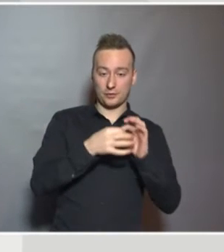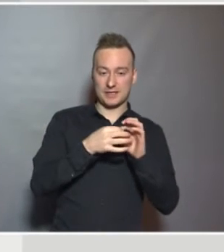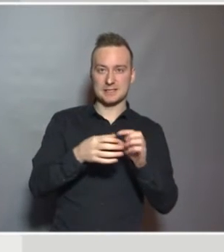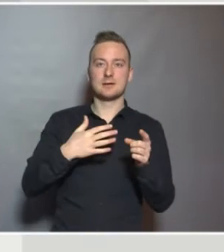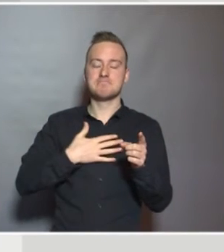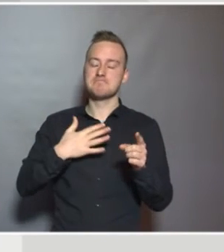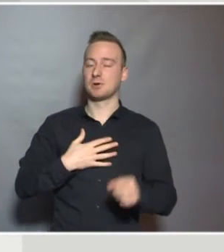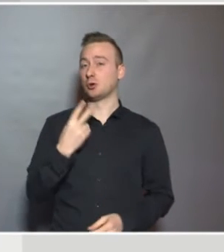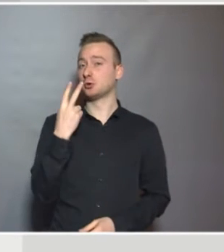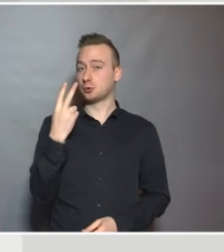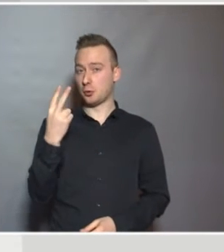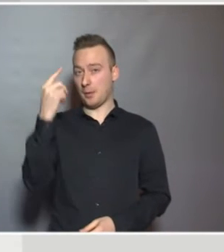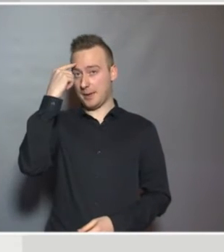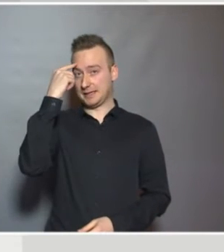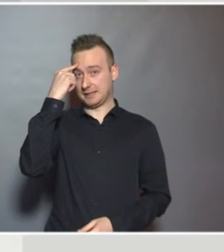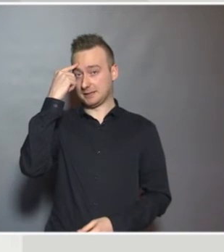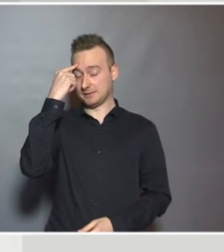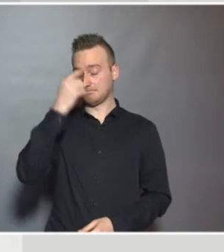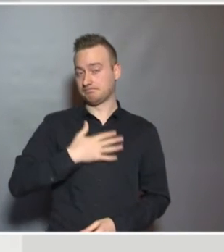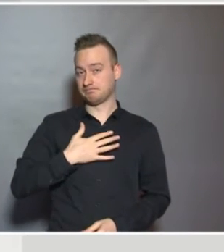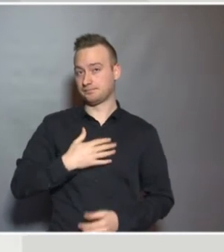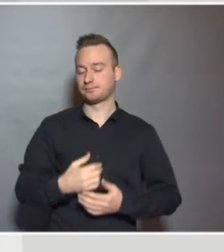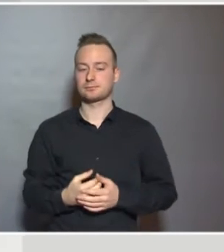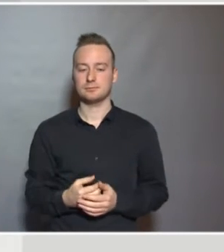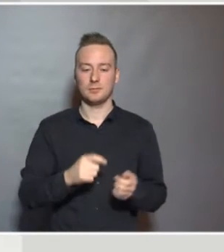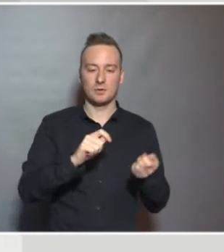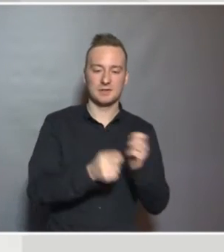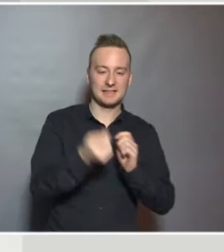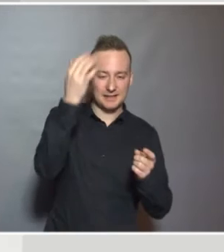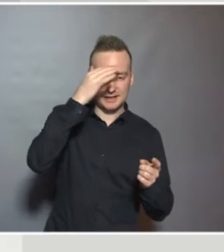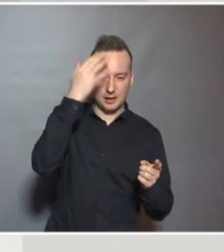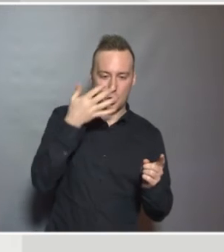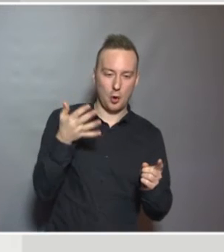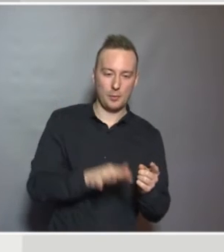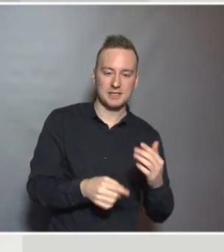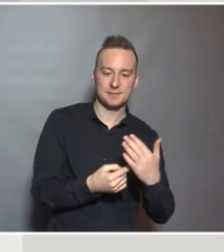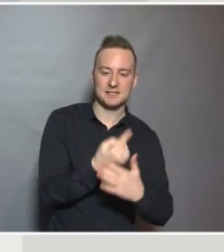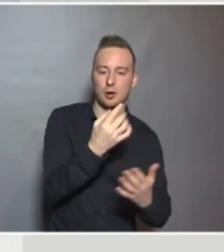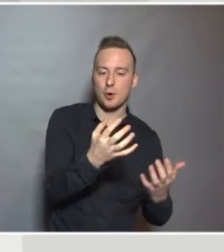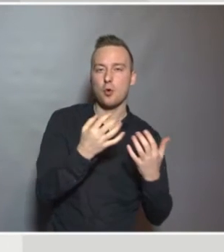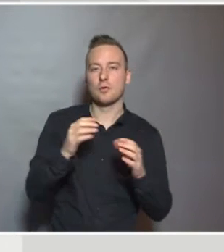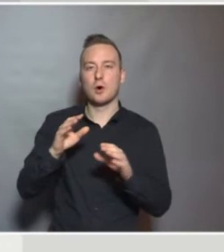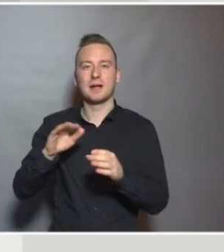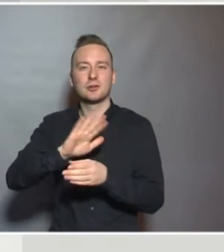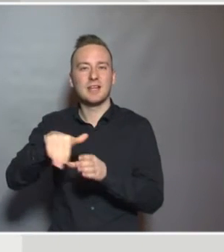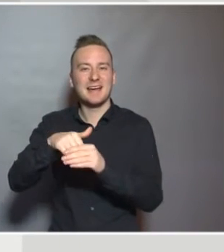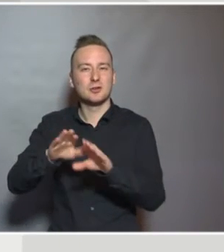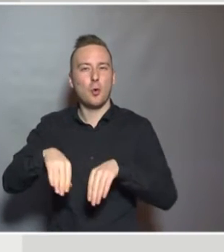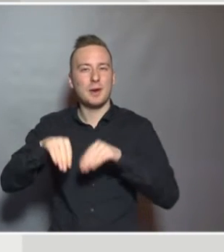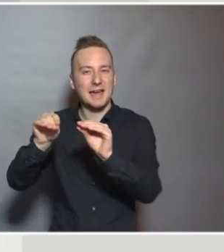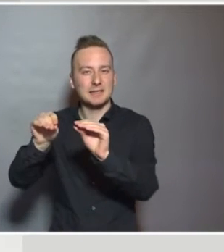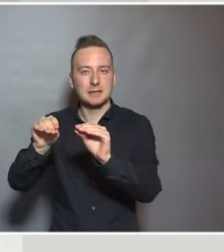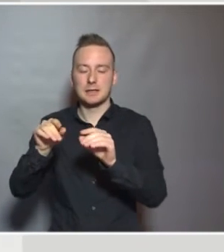it to have two meanings. Changing thinking about special needs and inclusive education is an